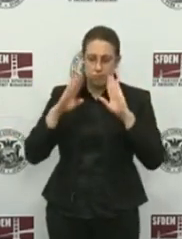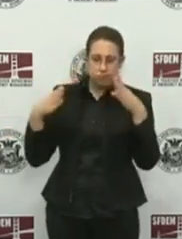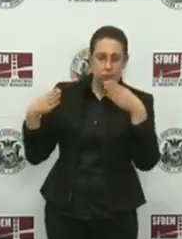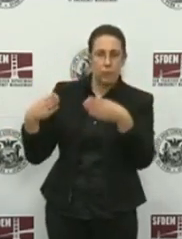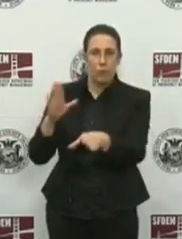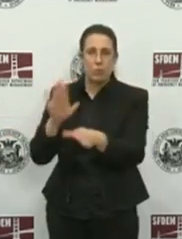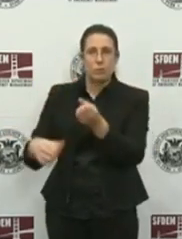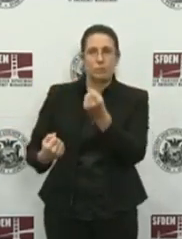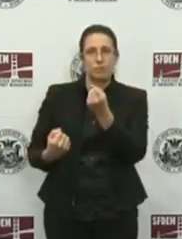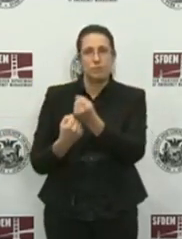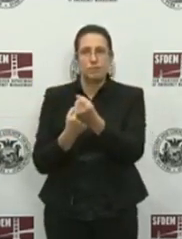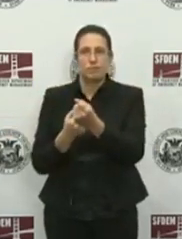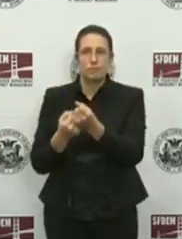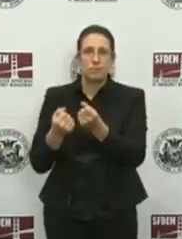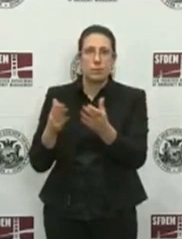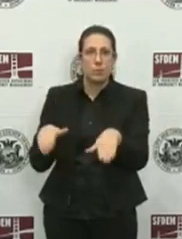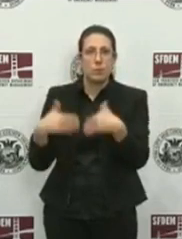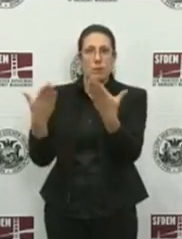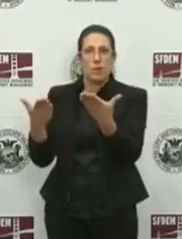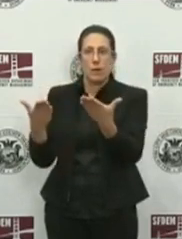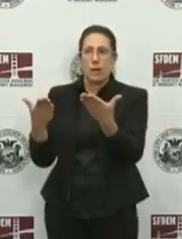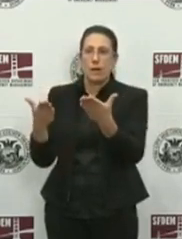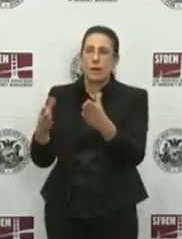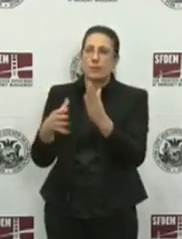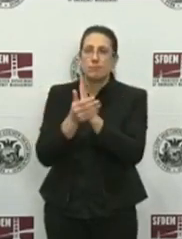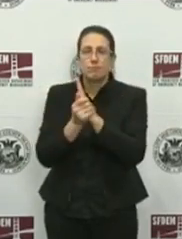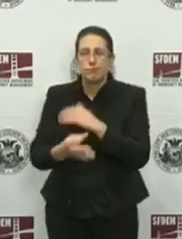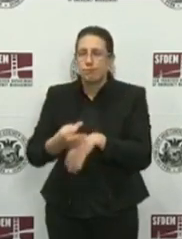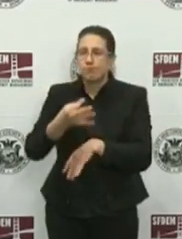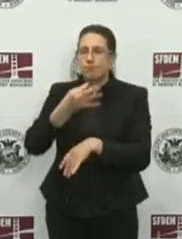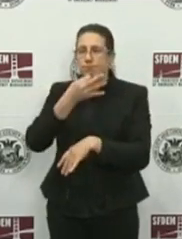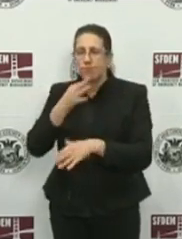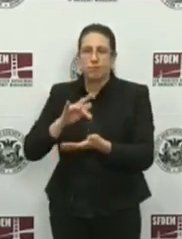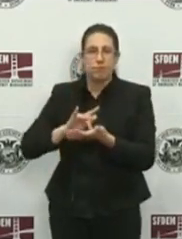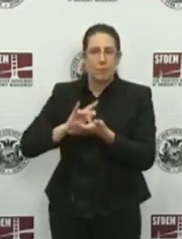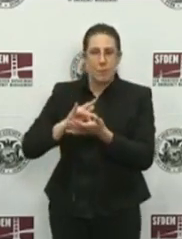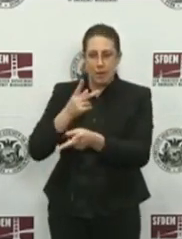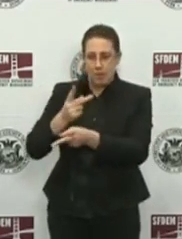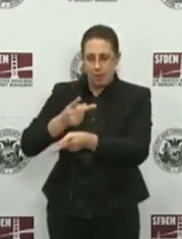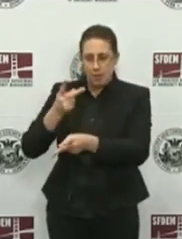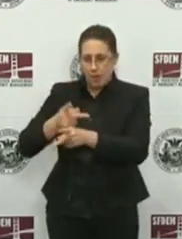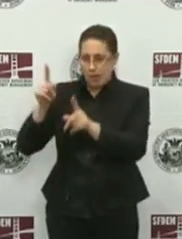excellent, expert medical care, testing, and contact tracing.